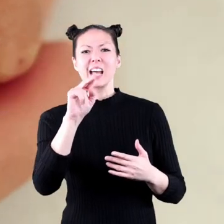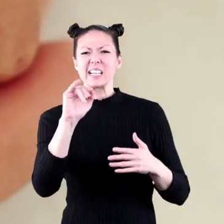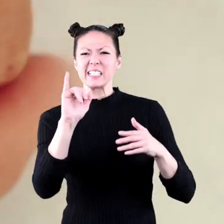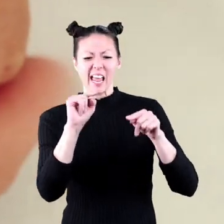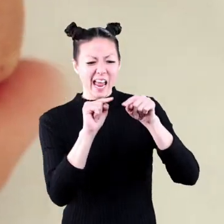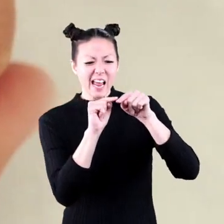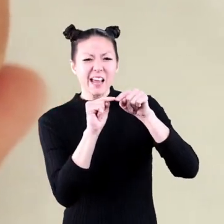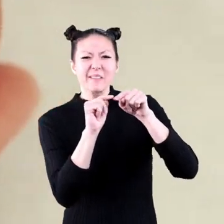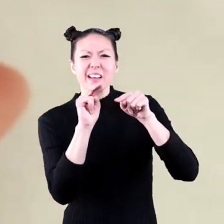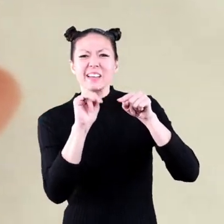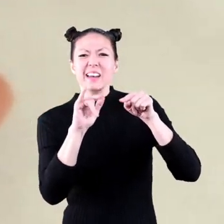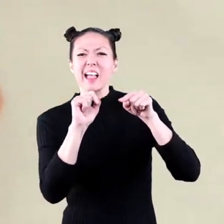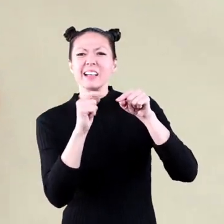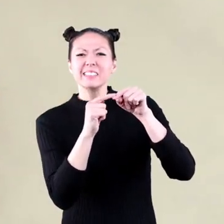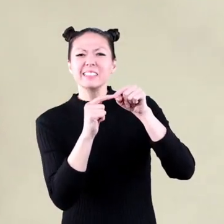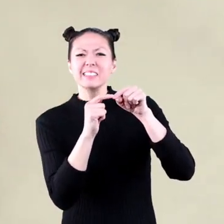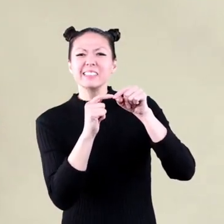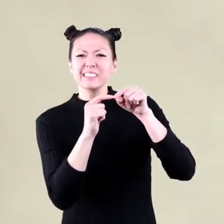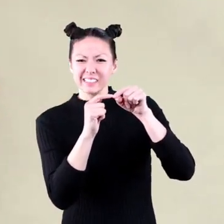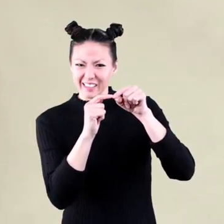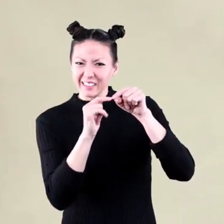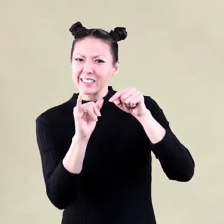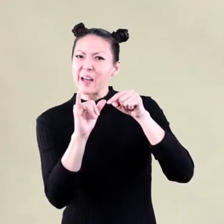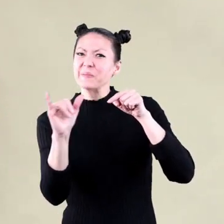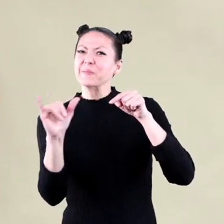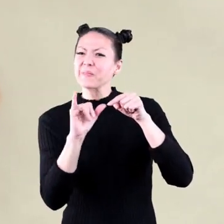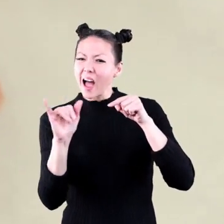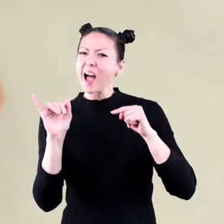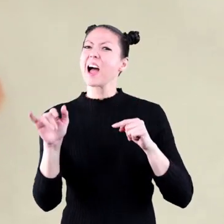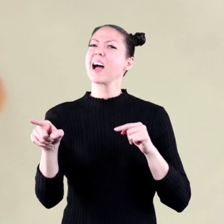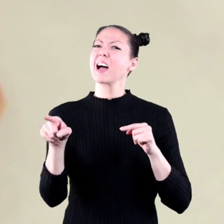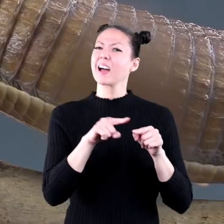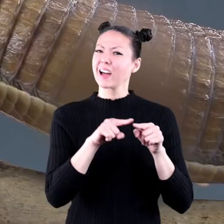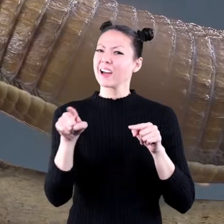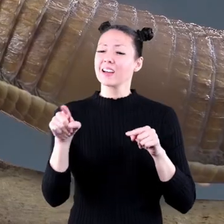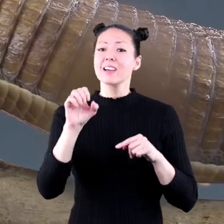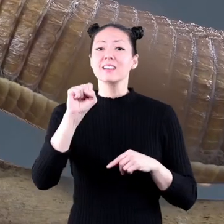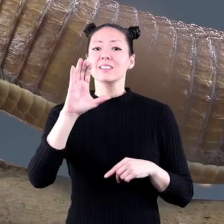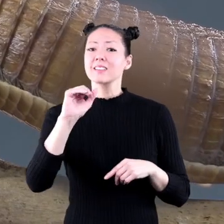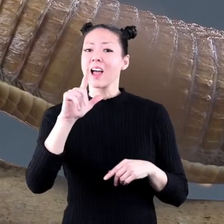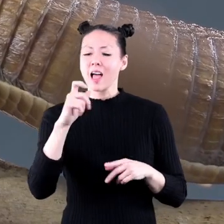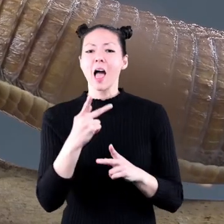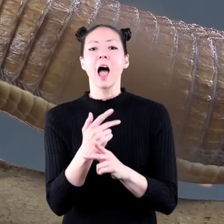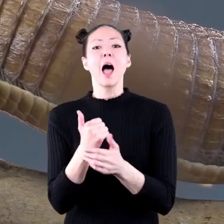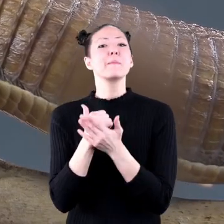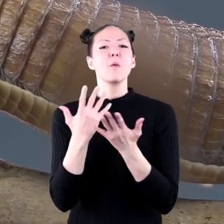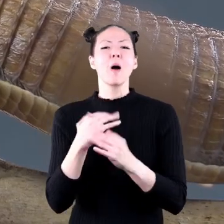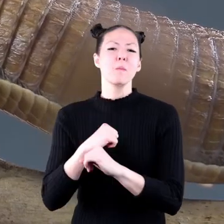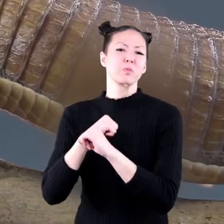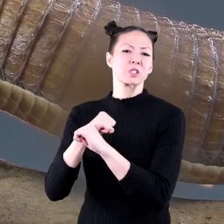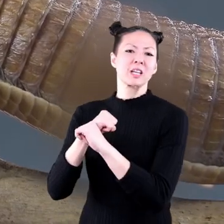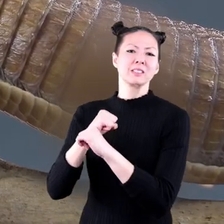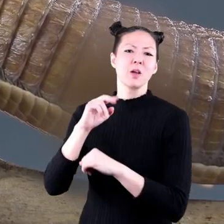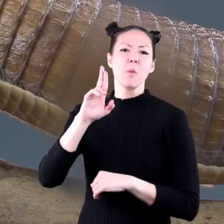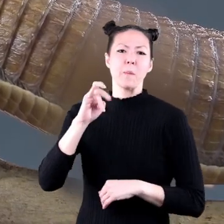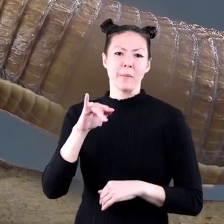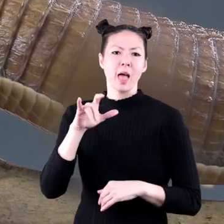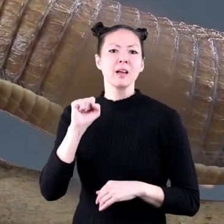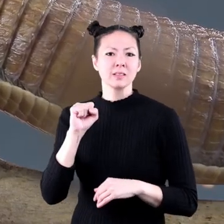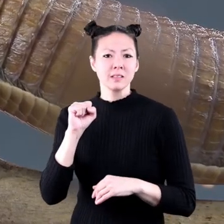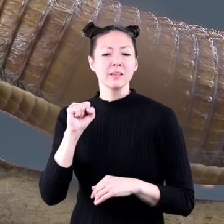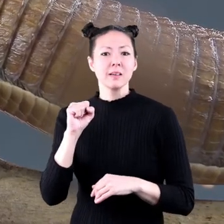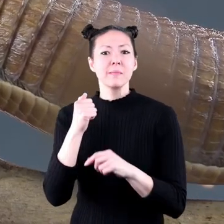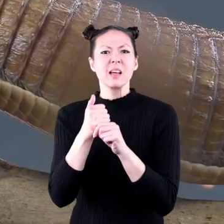Keratin is the same material that your fingernails are made of. Scales help protect reptiles.